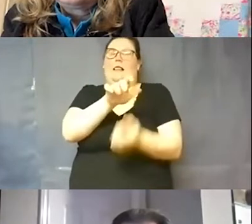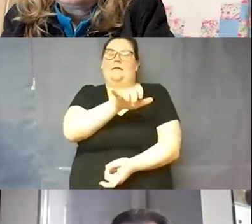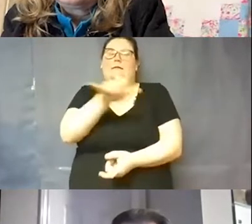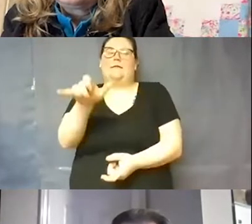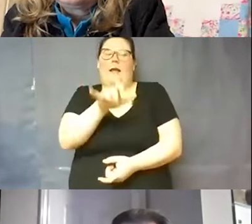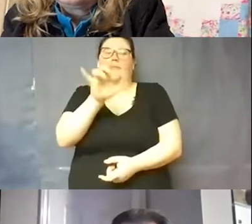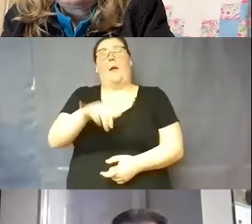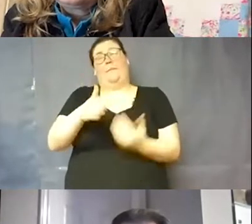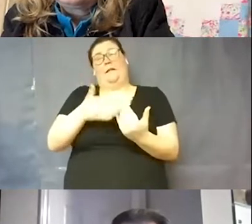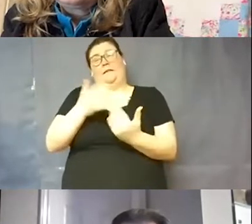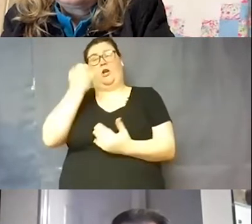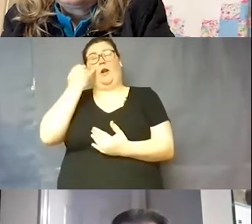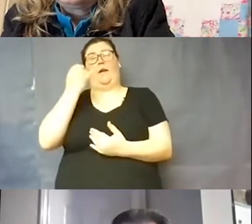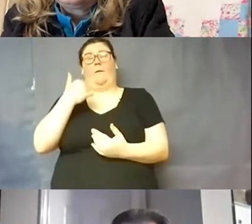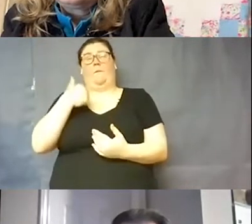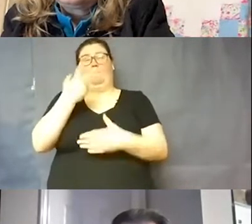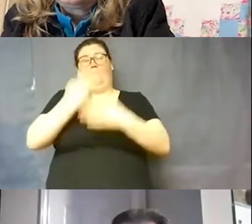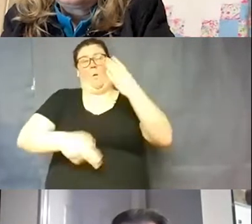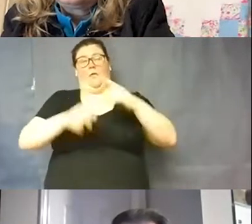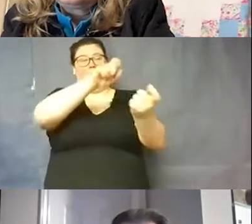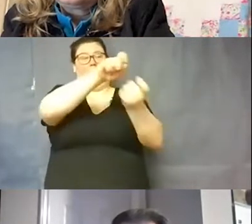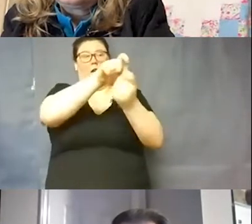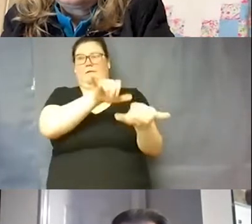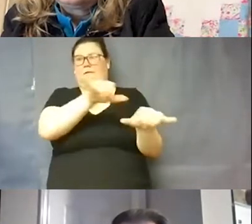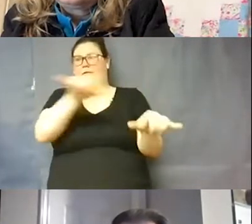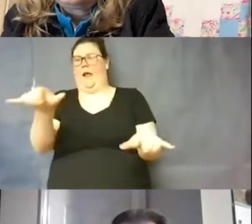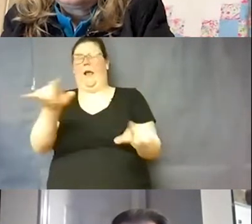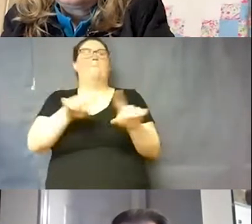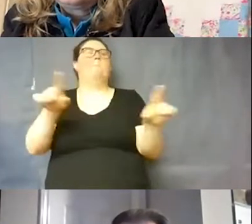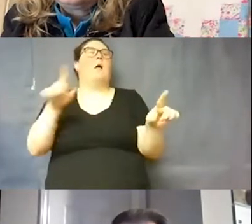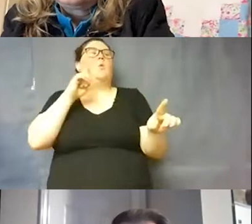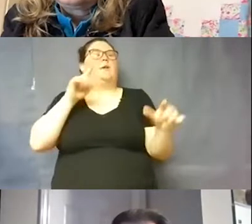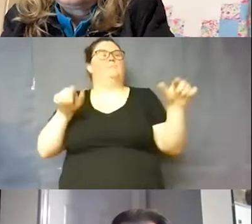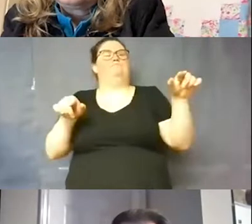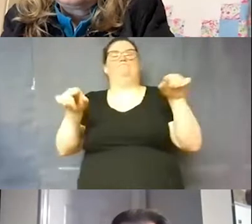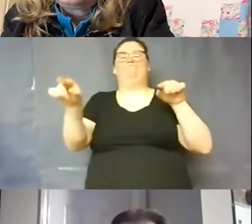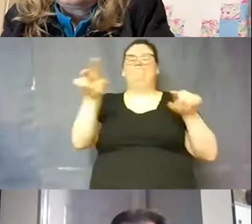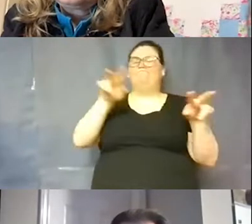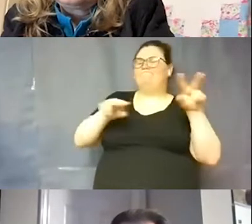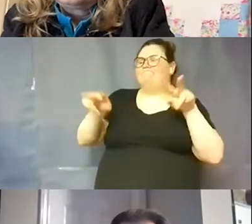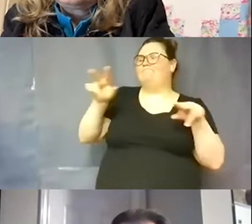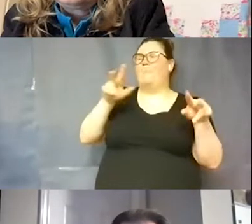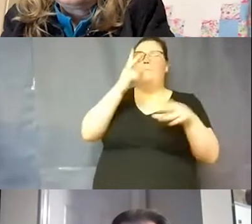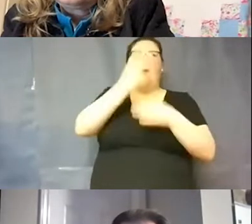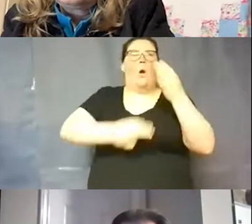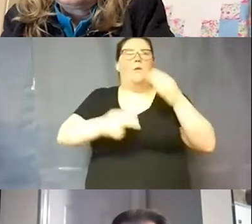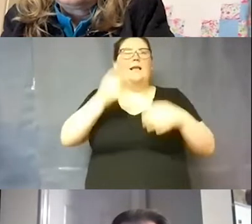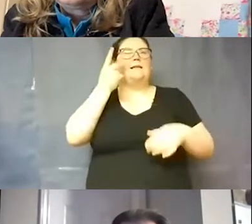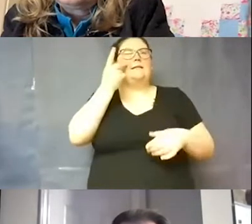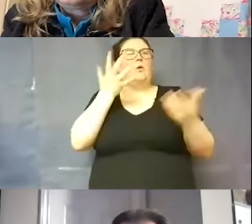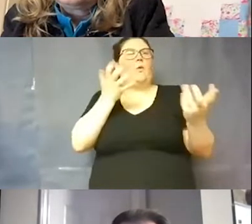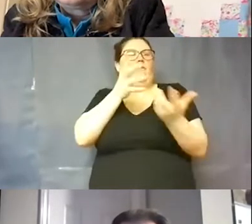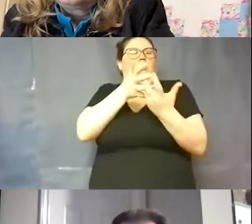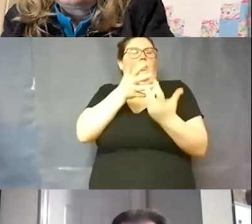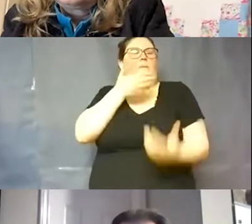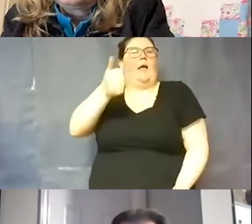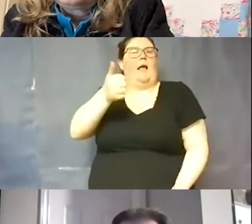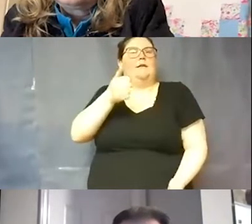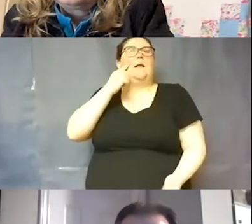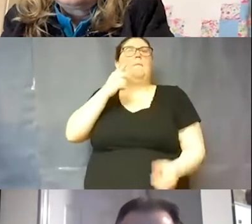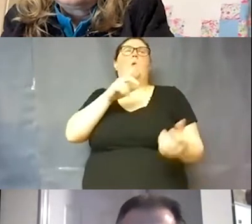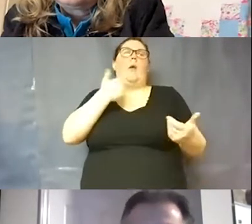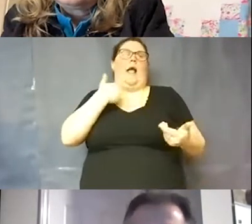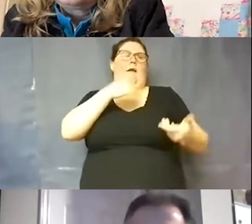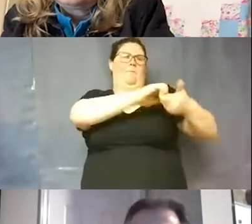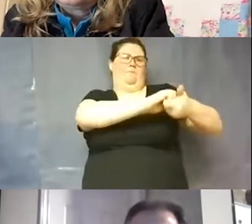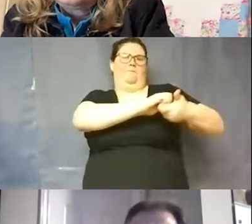for us if they were the same um but we just weigh both and decide what works best uh but again we're just thankful for the partnerships of both of them because we